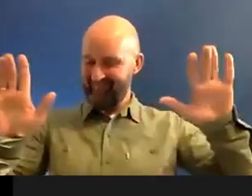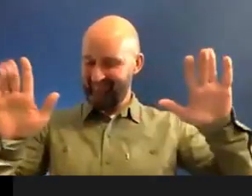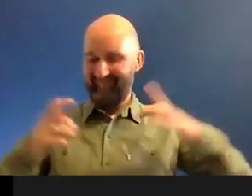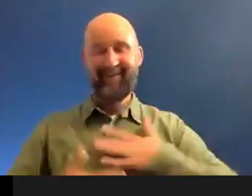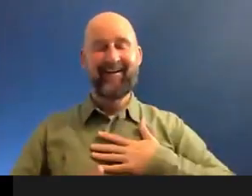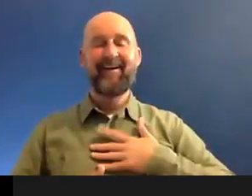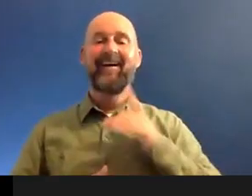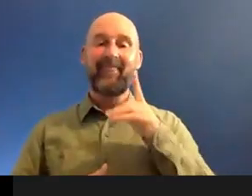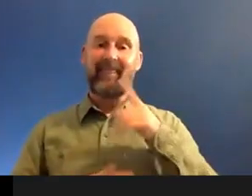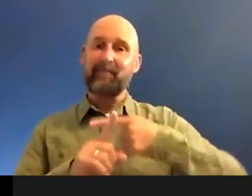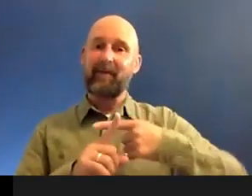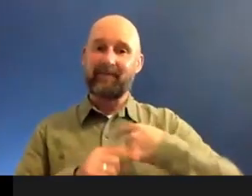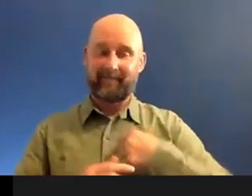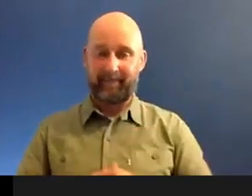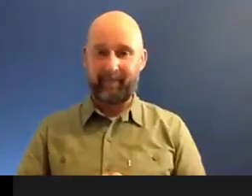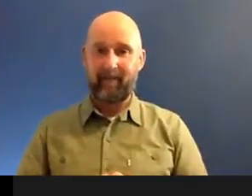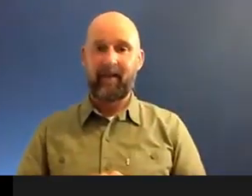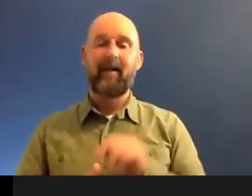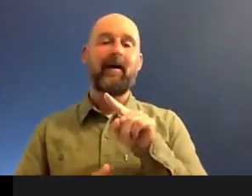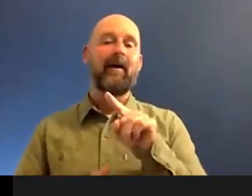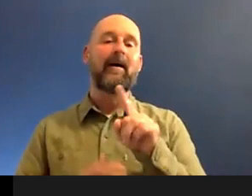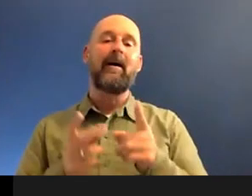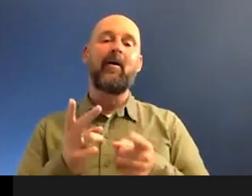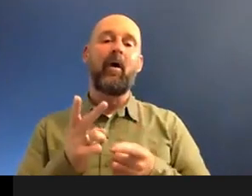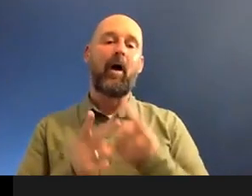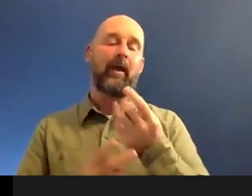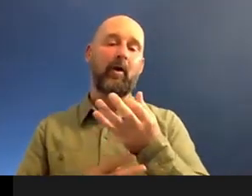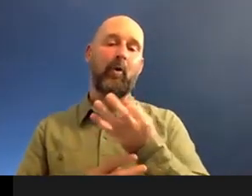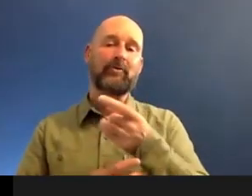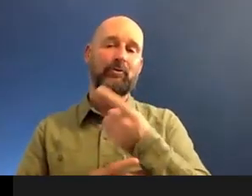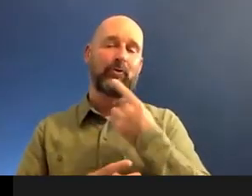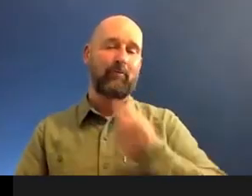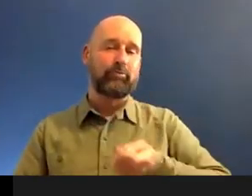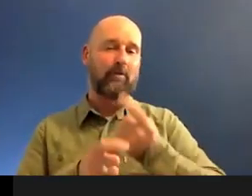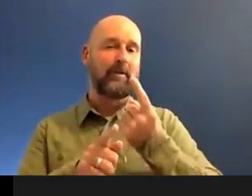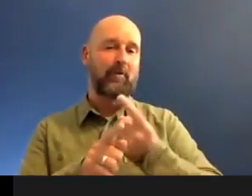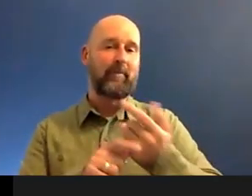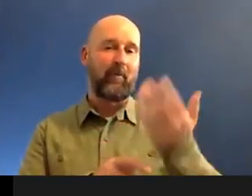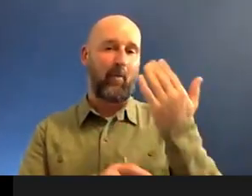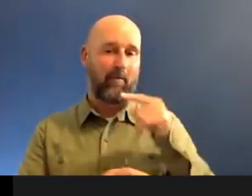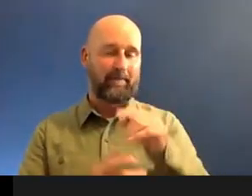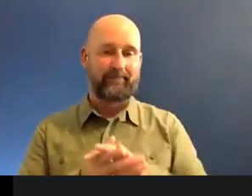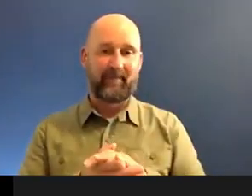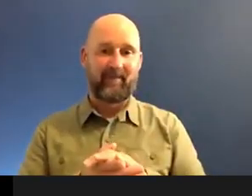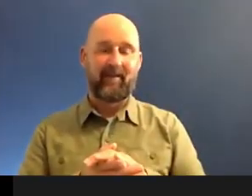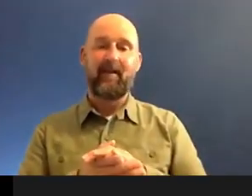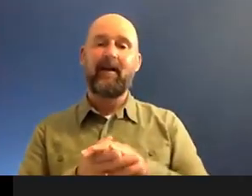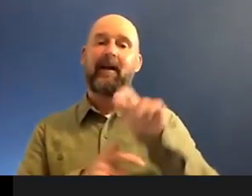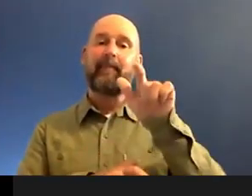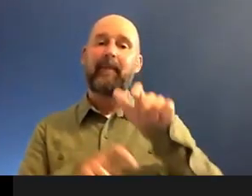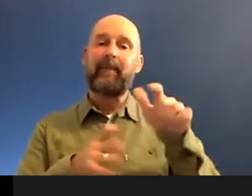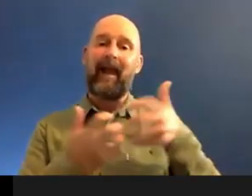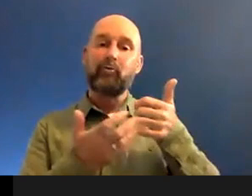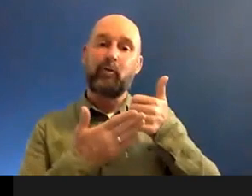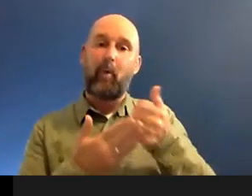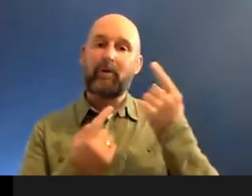that, I mean, one of the questions which, like you mentioned earlier is like how thing, how people can support people in,